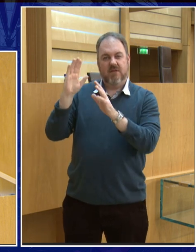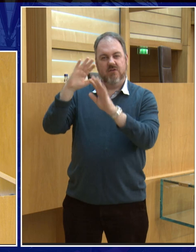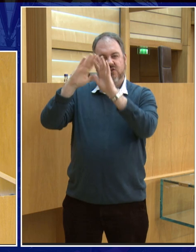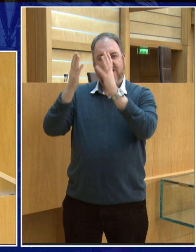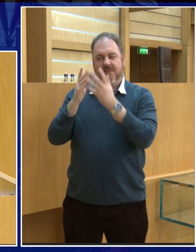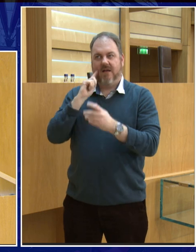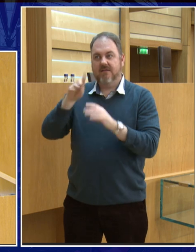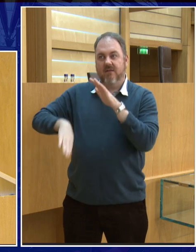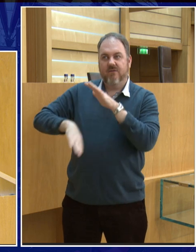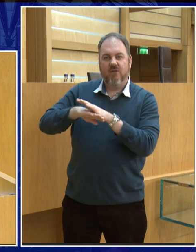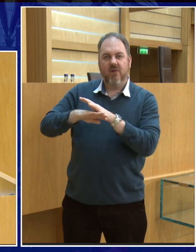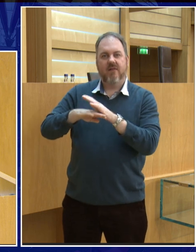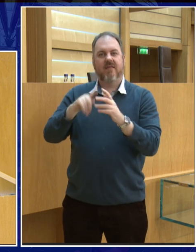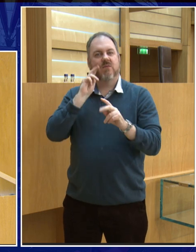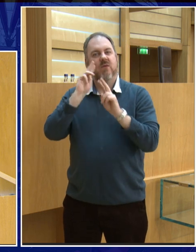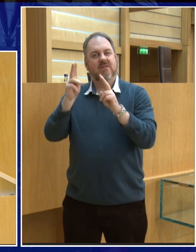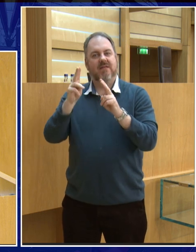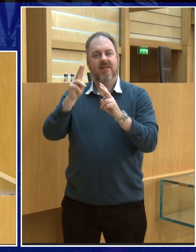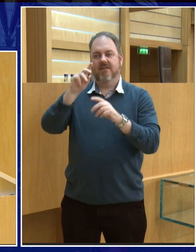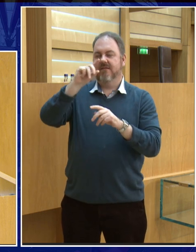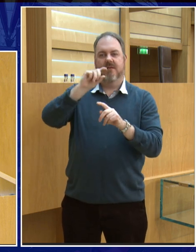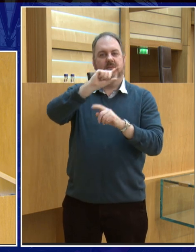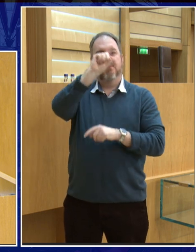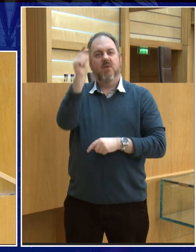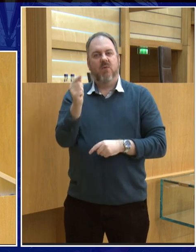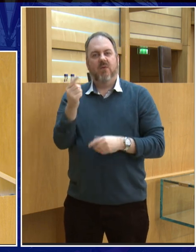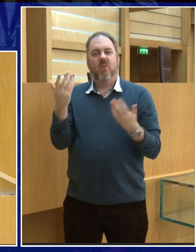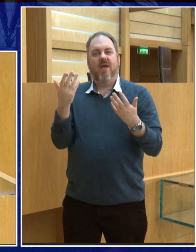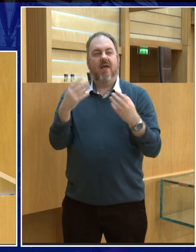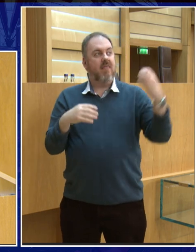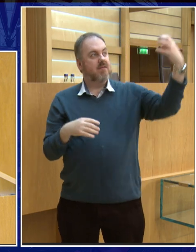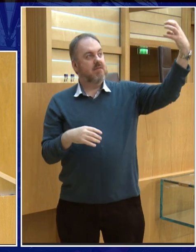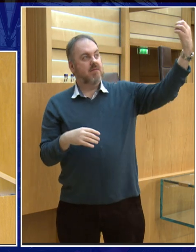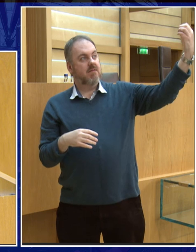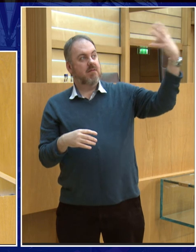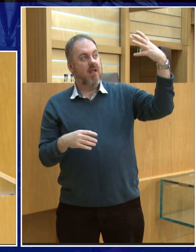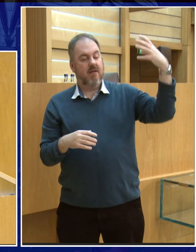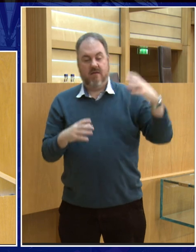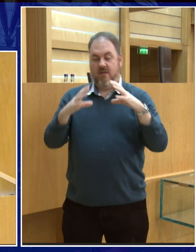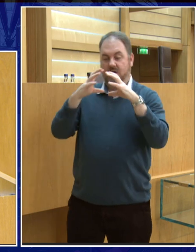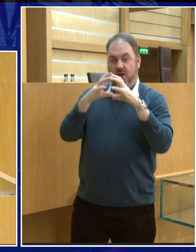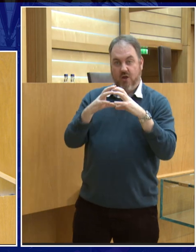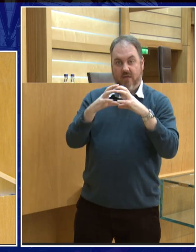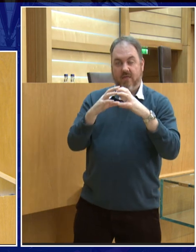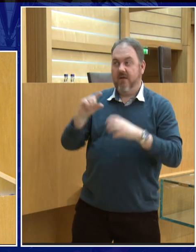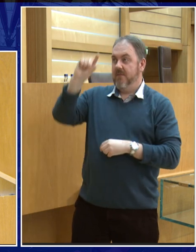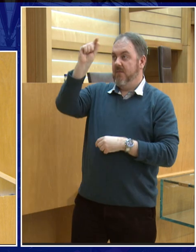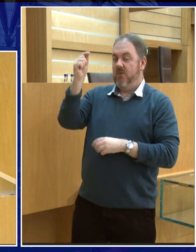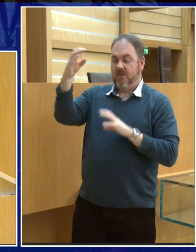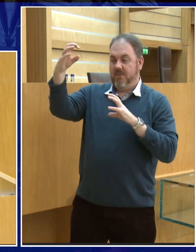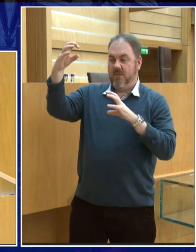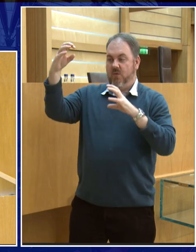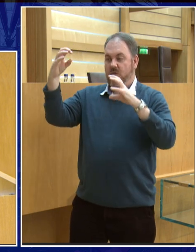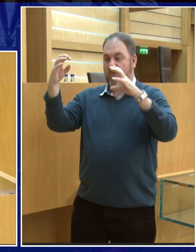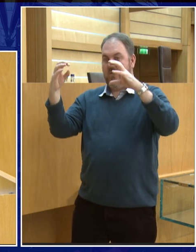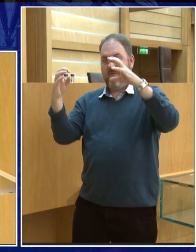lit up. So that's why we get the different phases. It depends on where the Sunlight's coming in, where the Earth is relative to the Moon. And so we get all these different